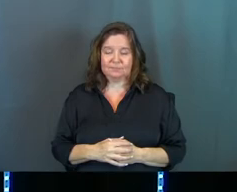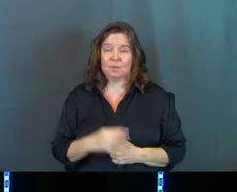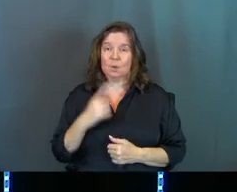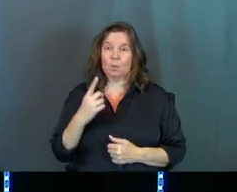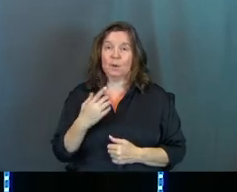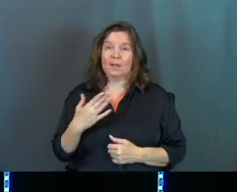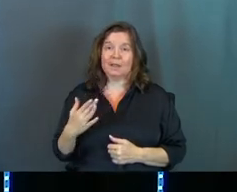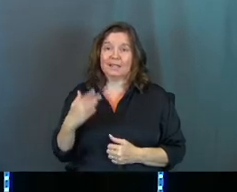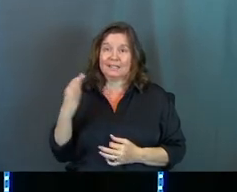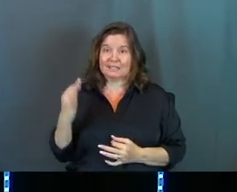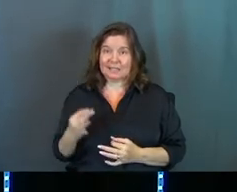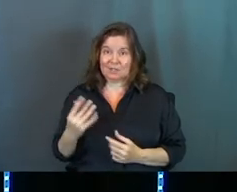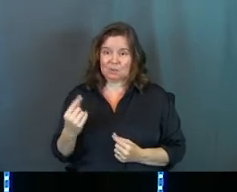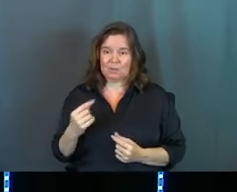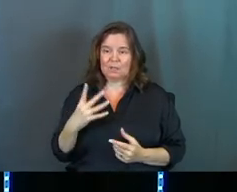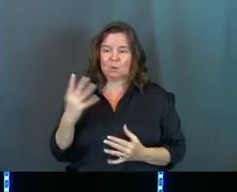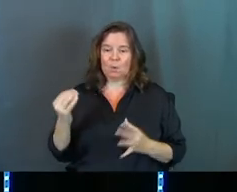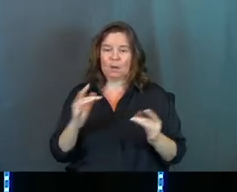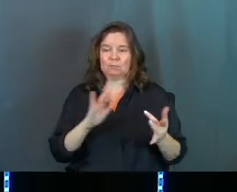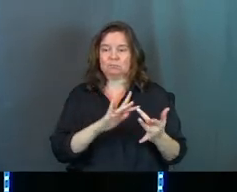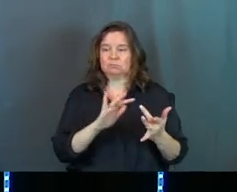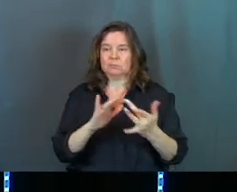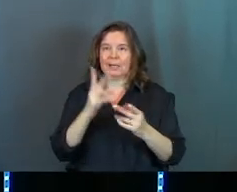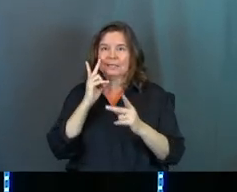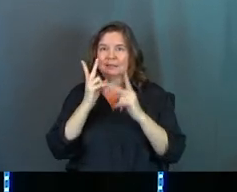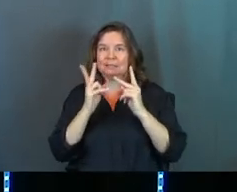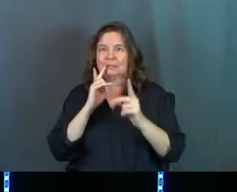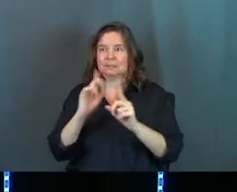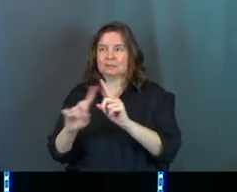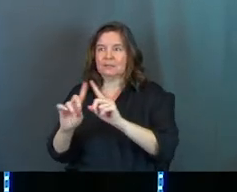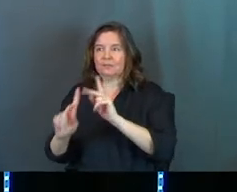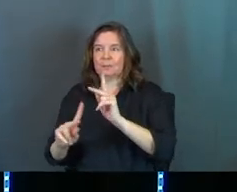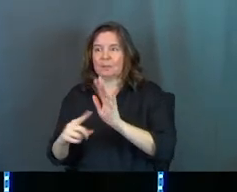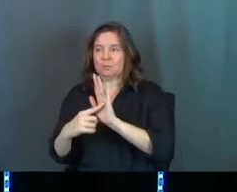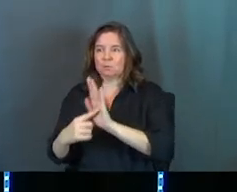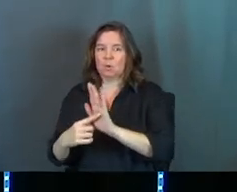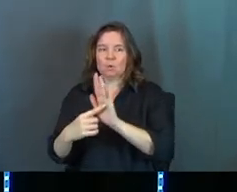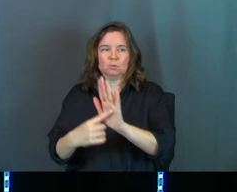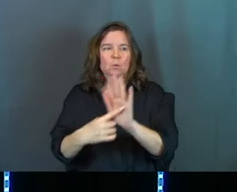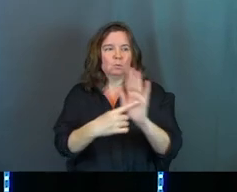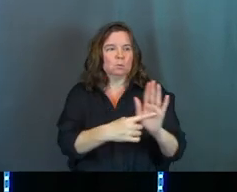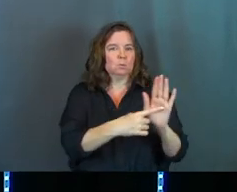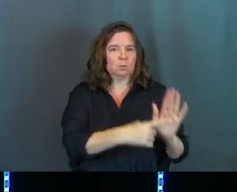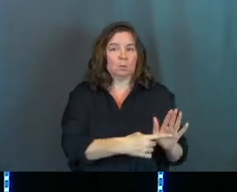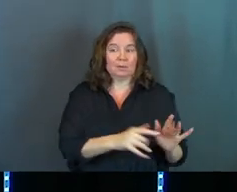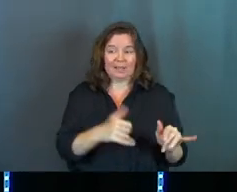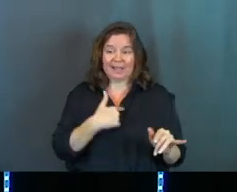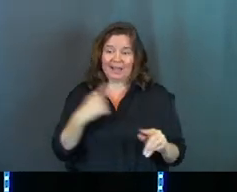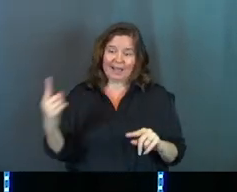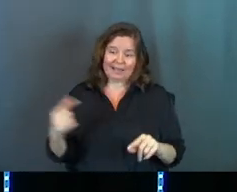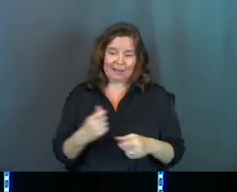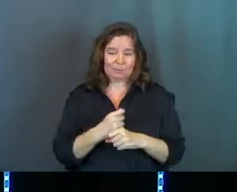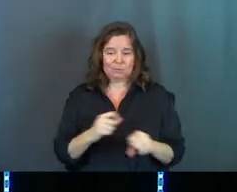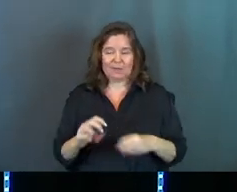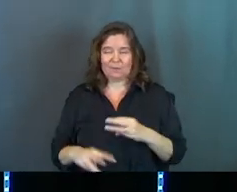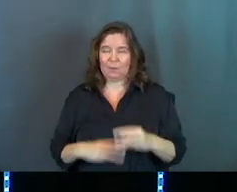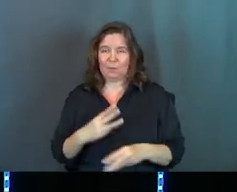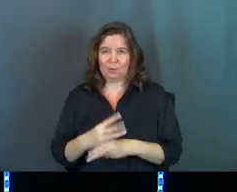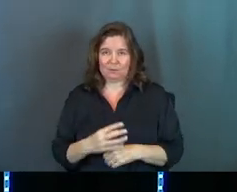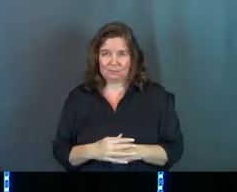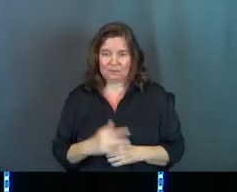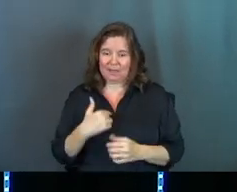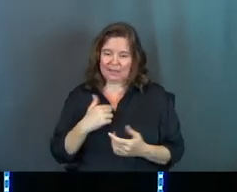One of the things that decides to do, so he starts going out, he starts seeing all these people to show them, hey, like I said, I came here to save the world.